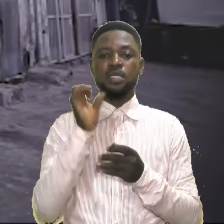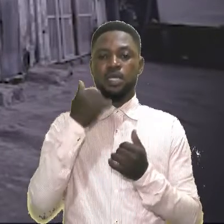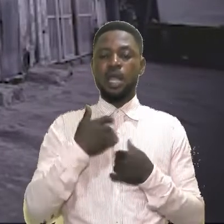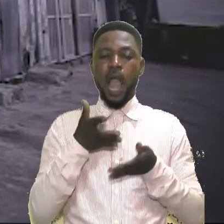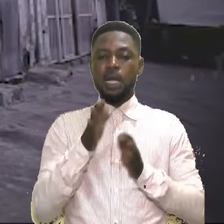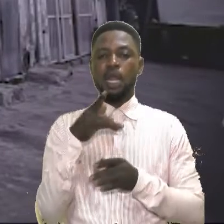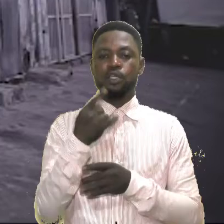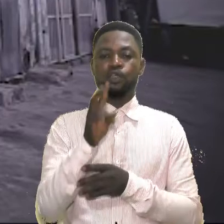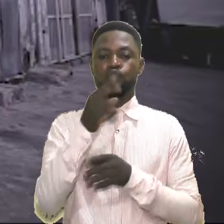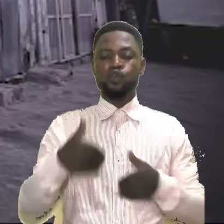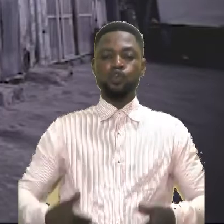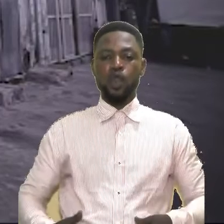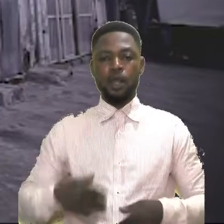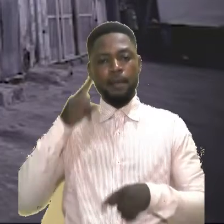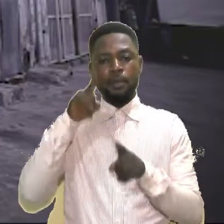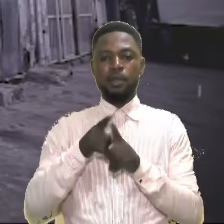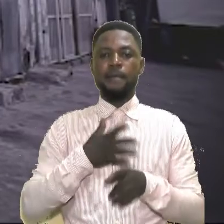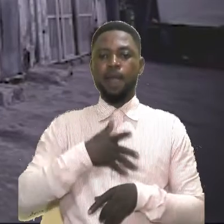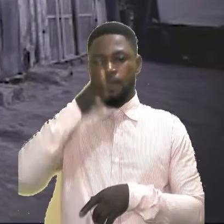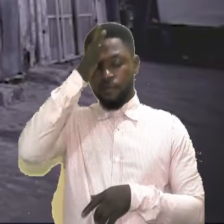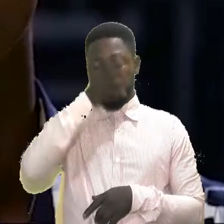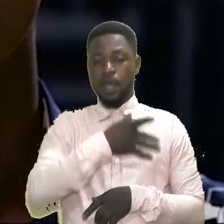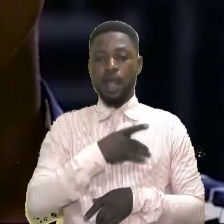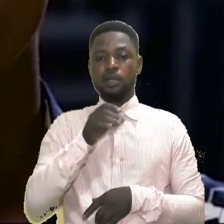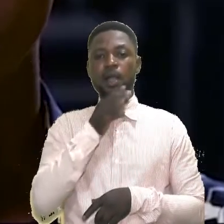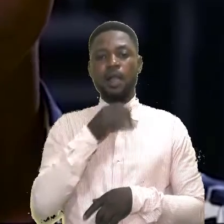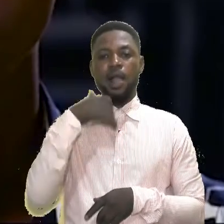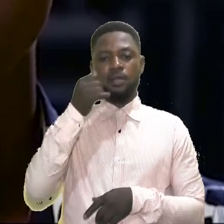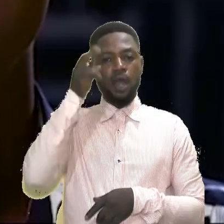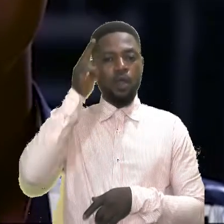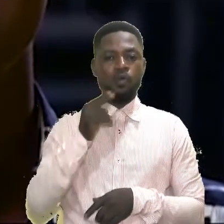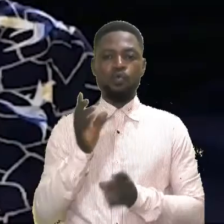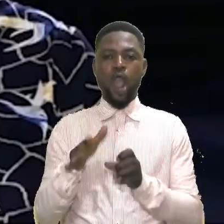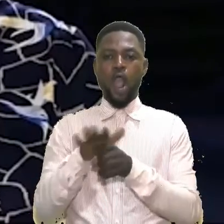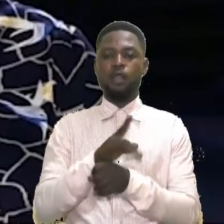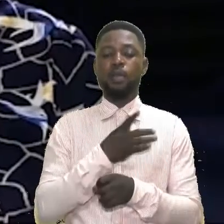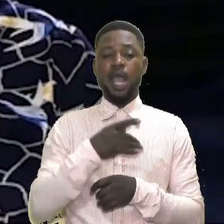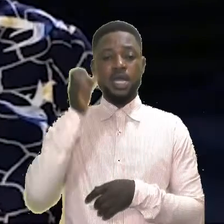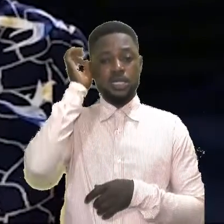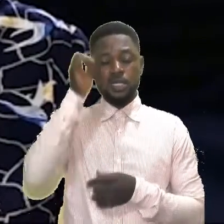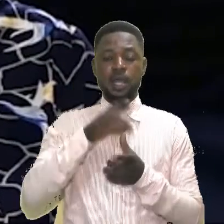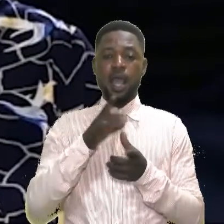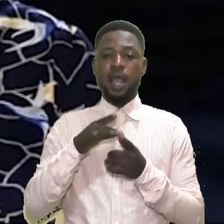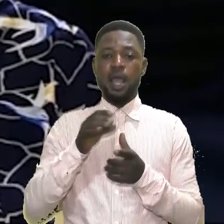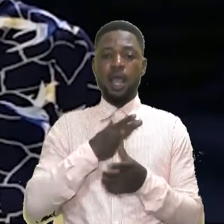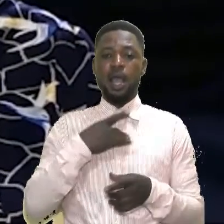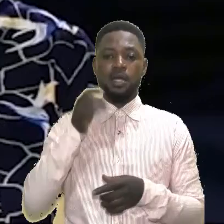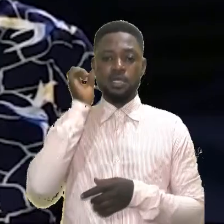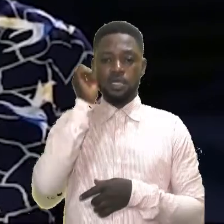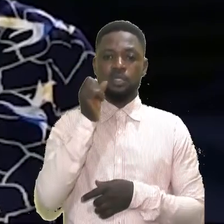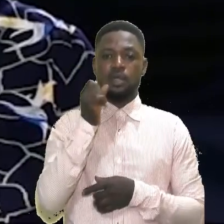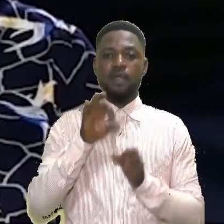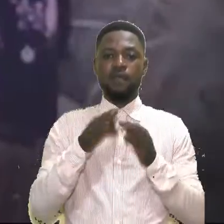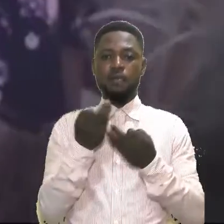his two younger brothers. My father and my other uncle occupied two flats. While he and his family occupied